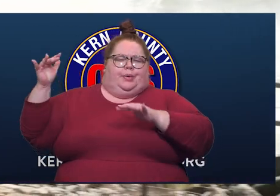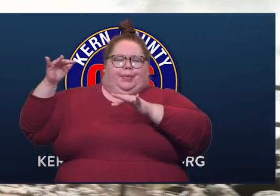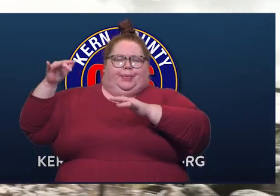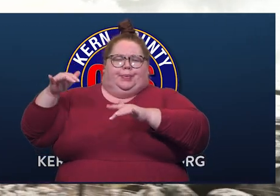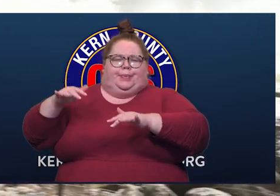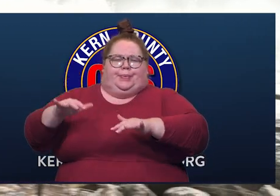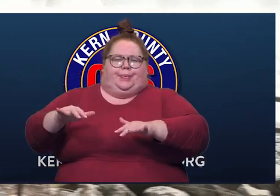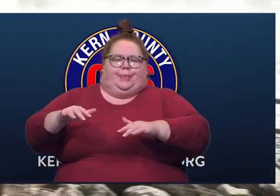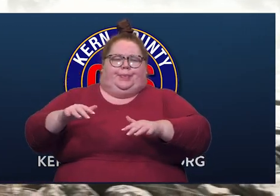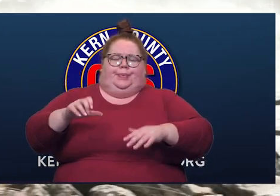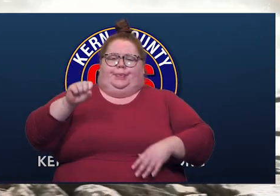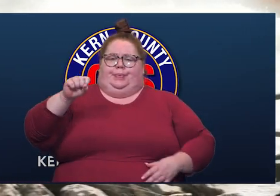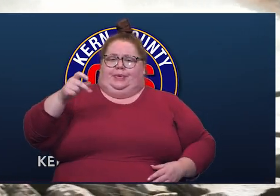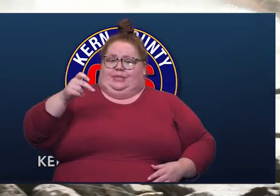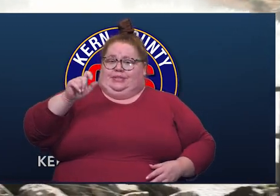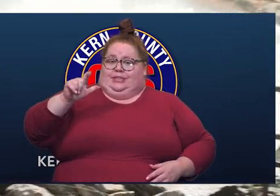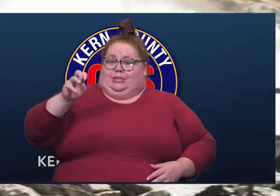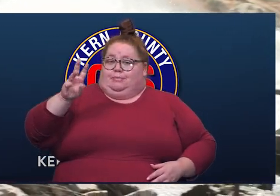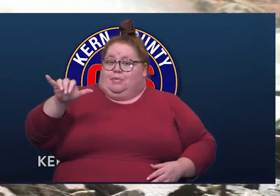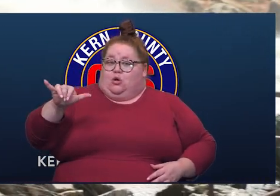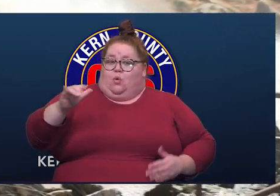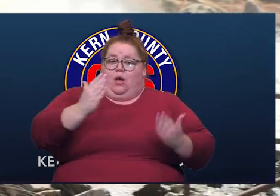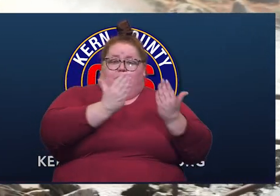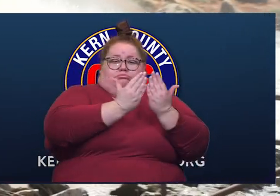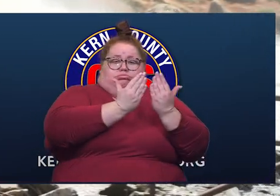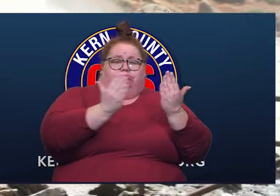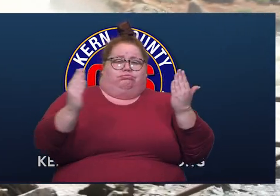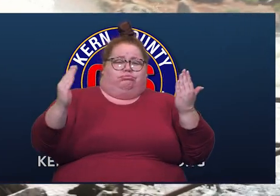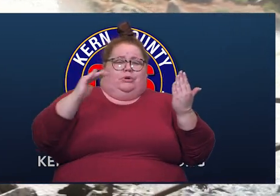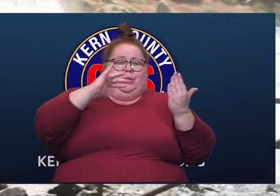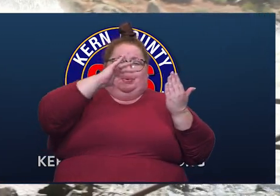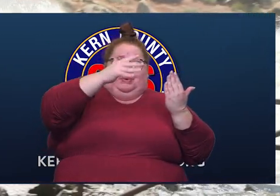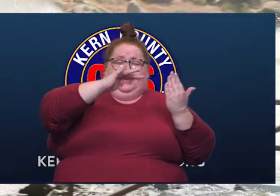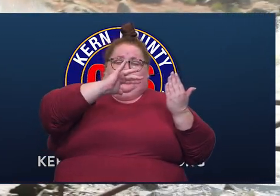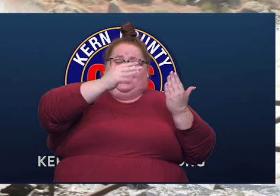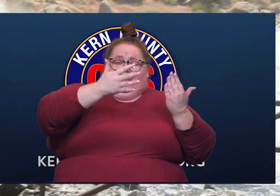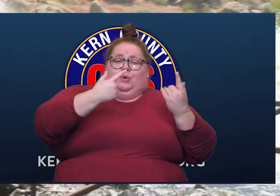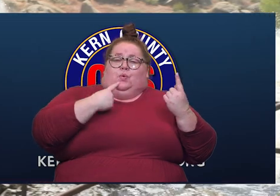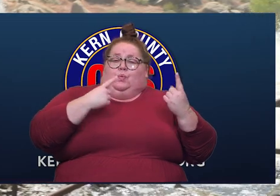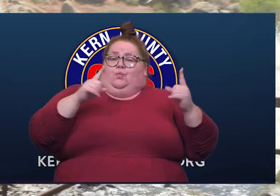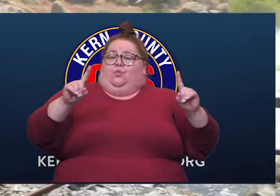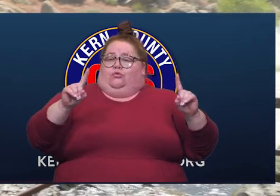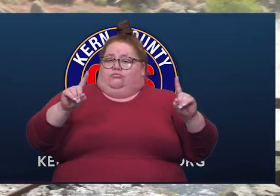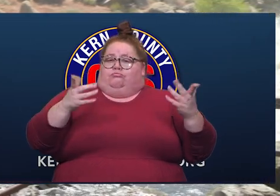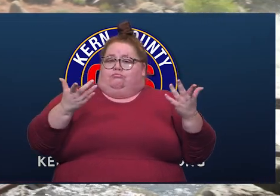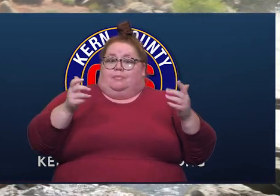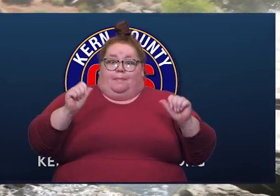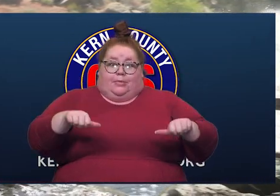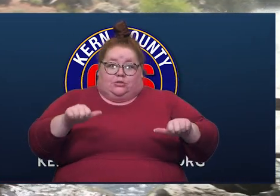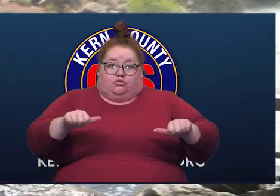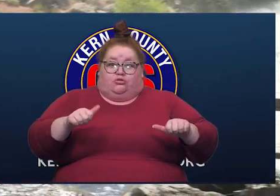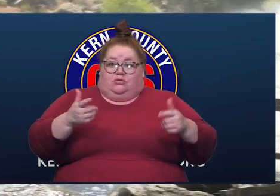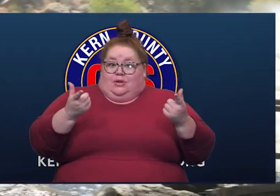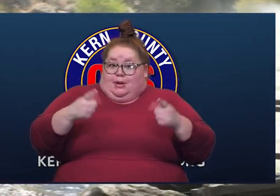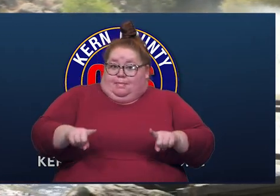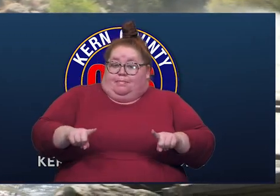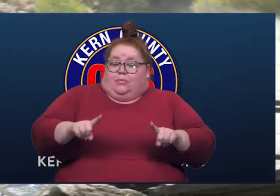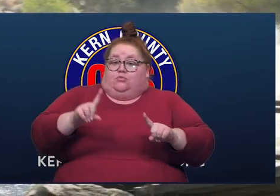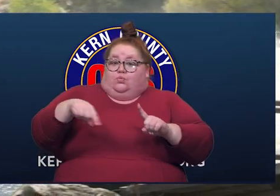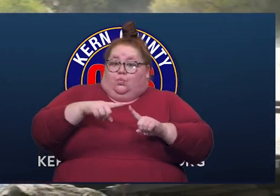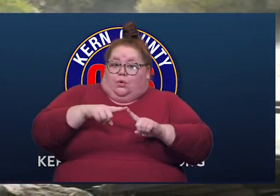the spillway really works here at Lake Isabella, and when we're really going to potentially see it come over the spillway.